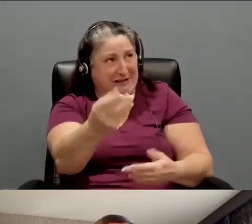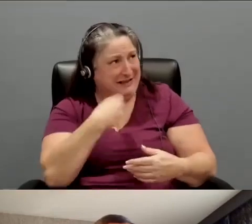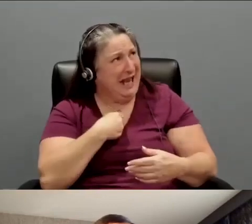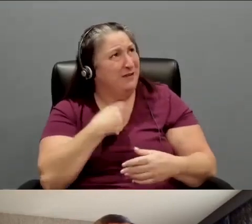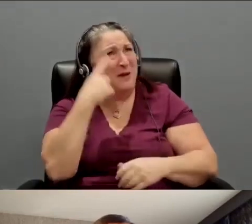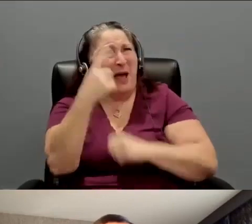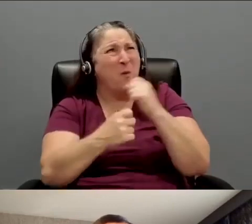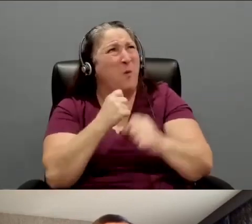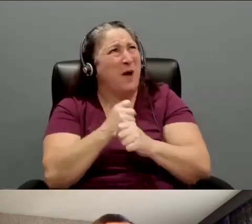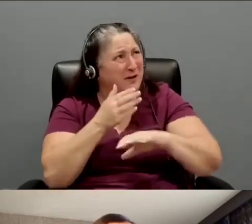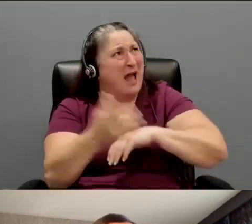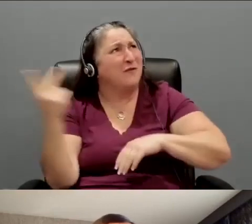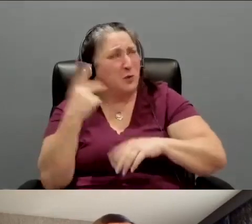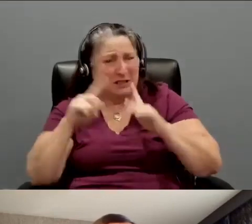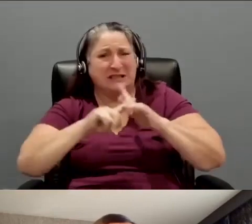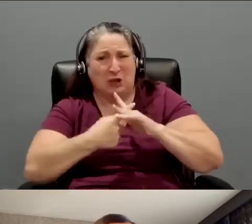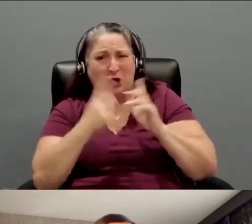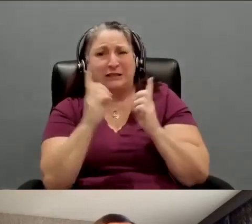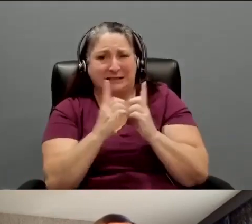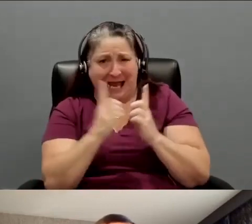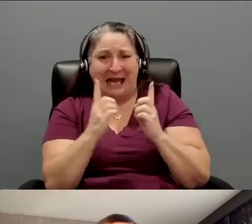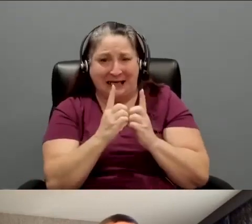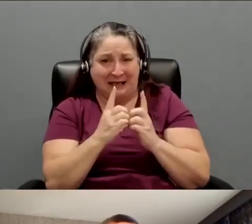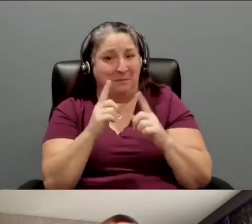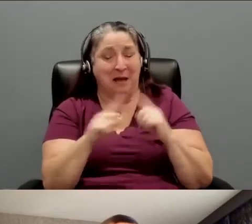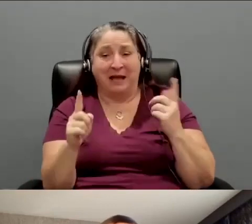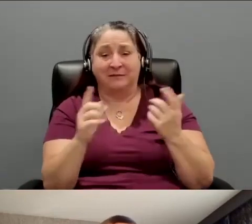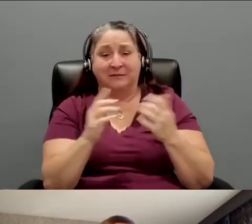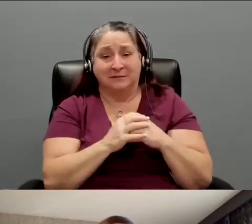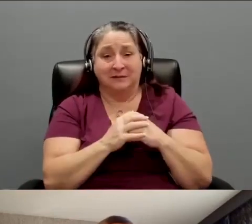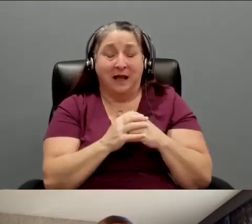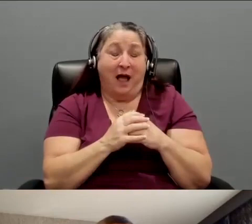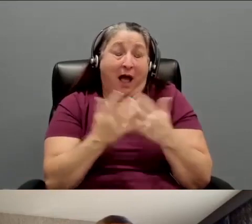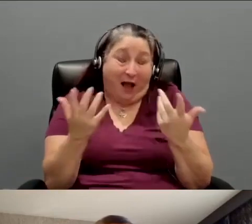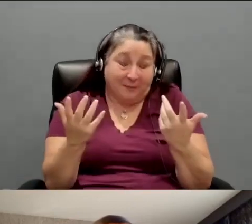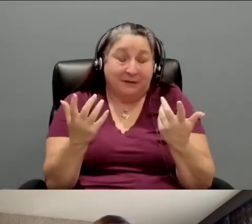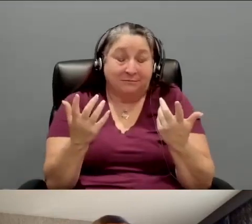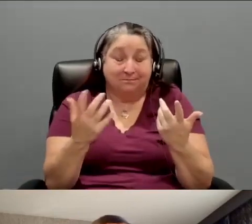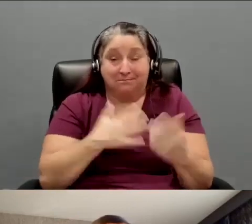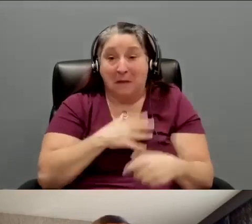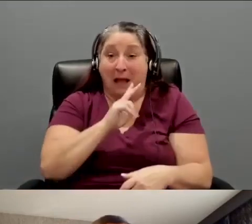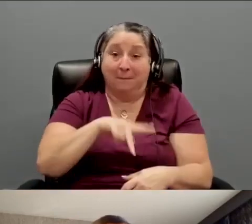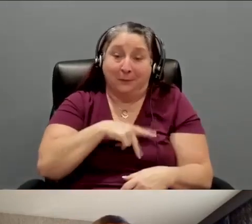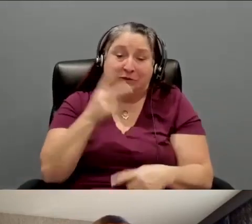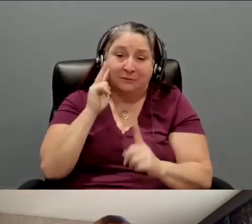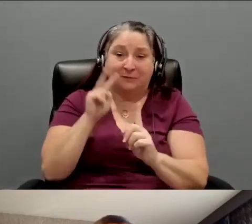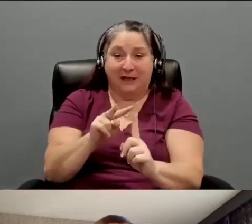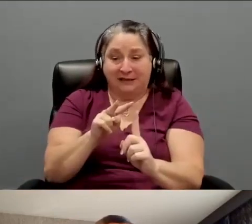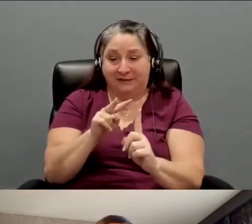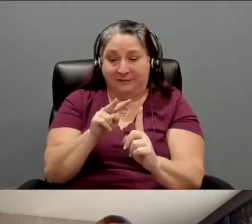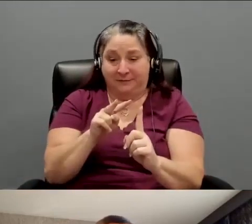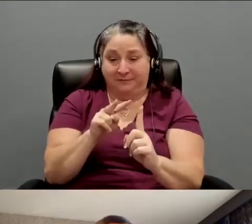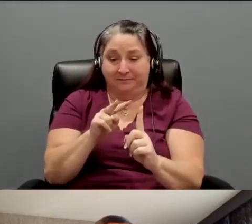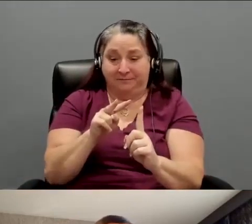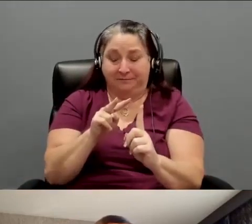a year into us dating. Okay. But it was definitely, I mean, you know, from just from a personal perspective, if you're going